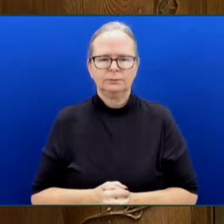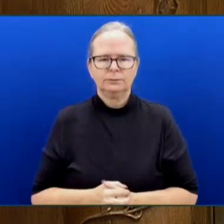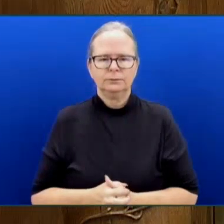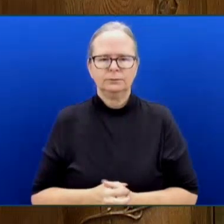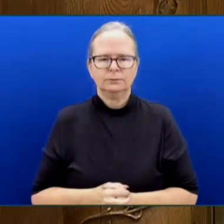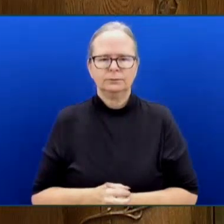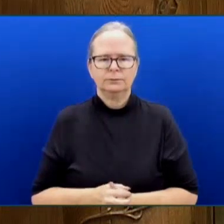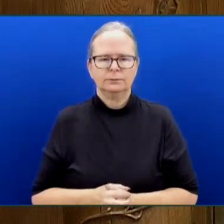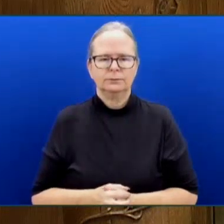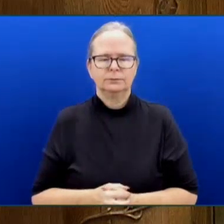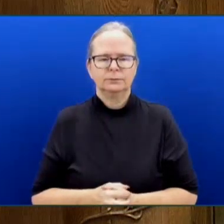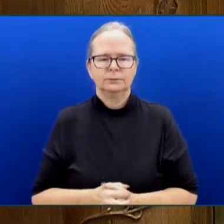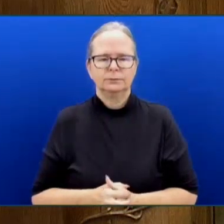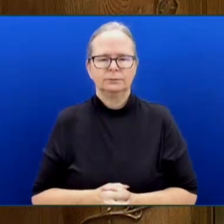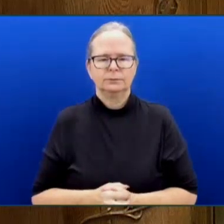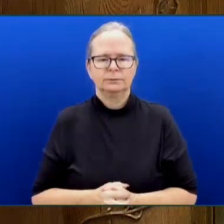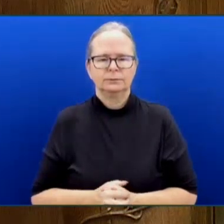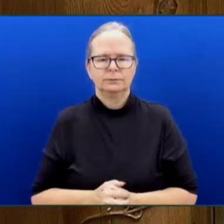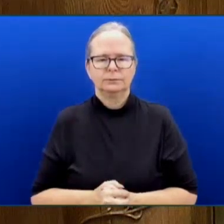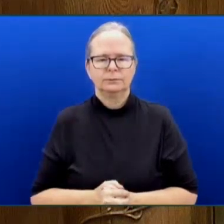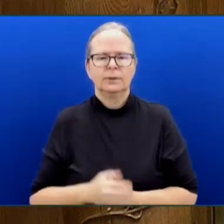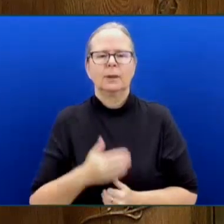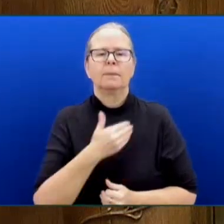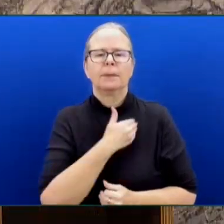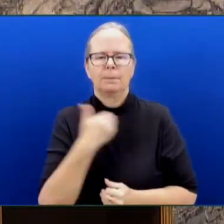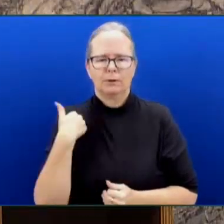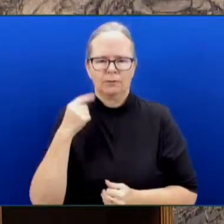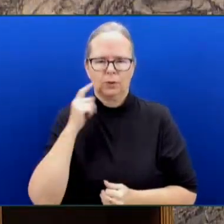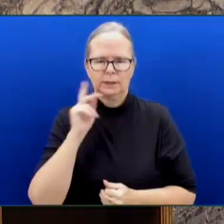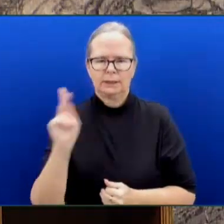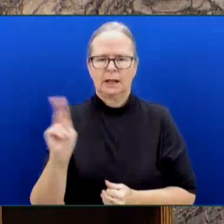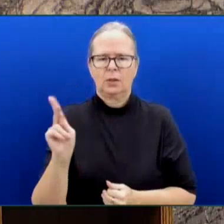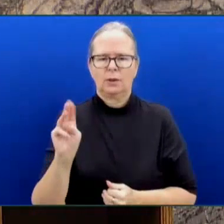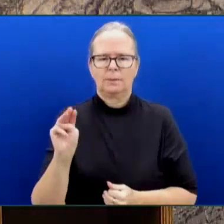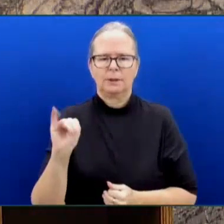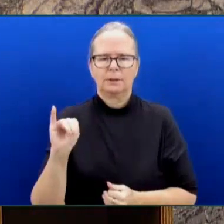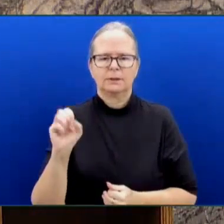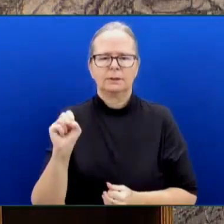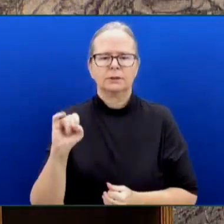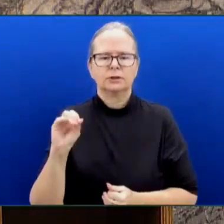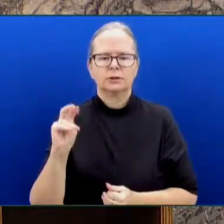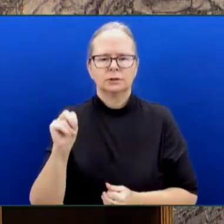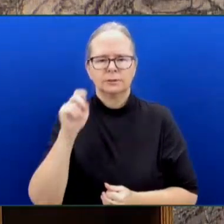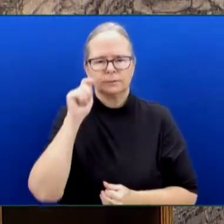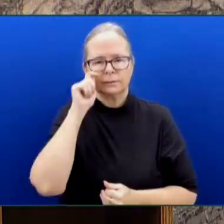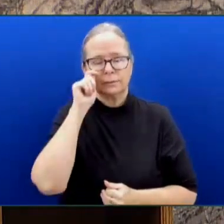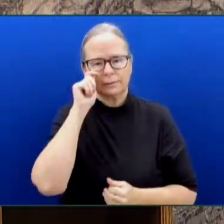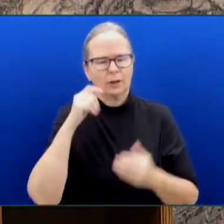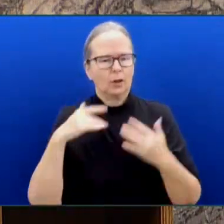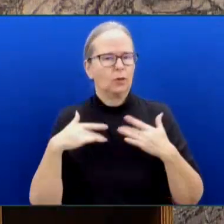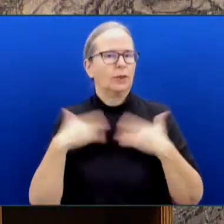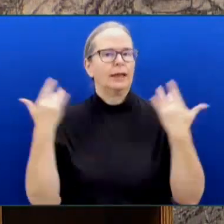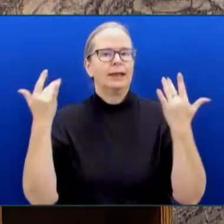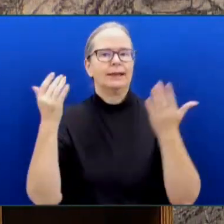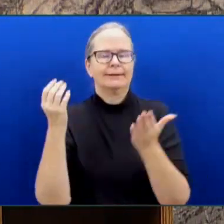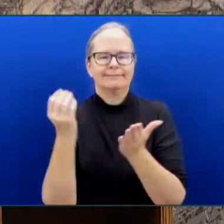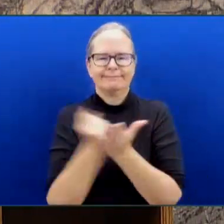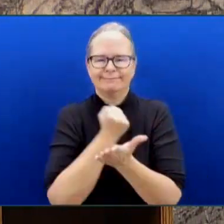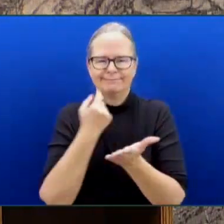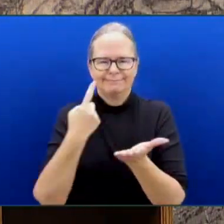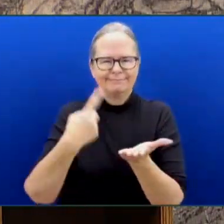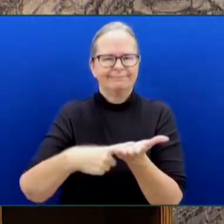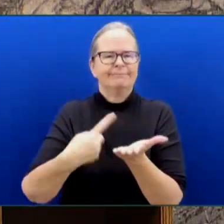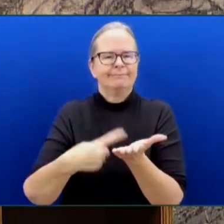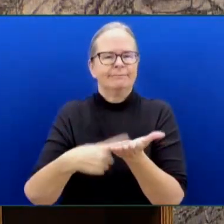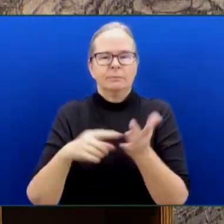Member for Kelowna Mission. Well, I'm absolutely thrilled to talk about something that's very close to my heart, the incredible business community of